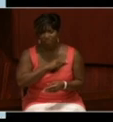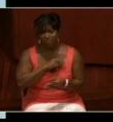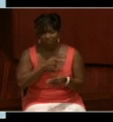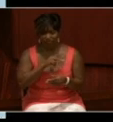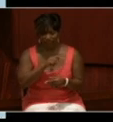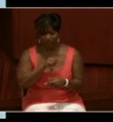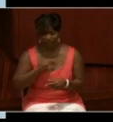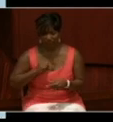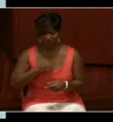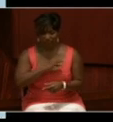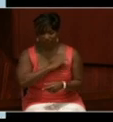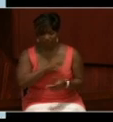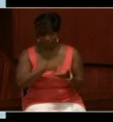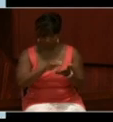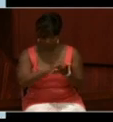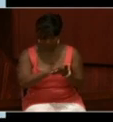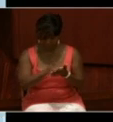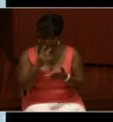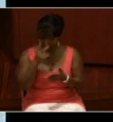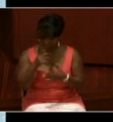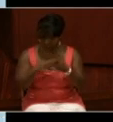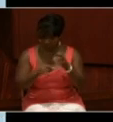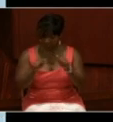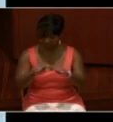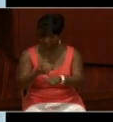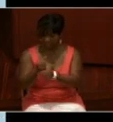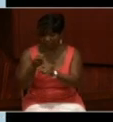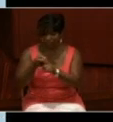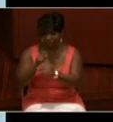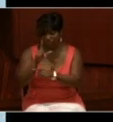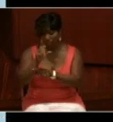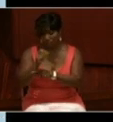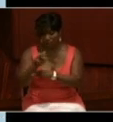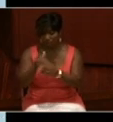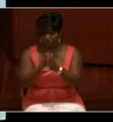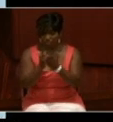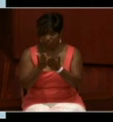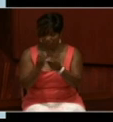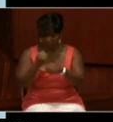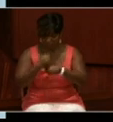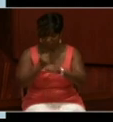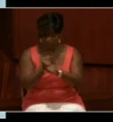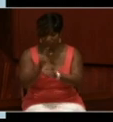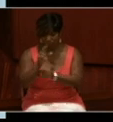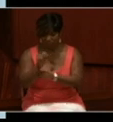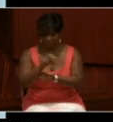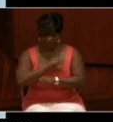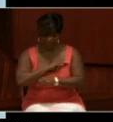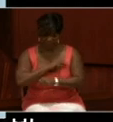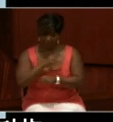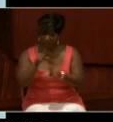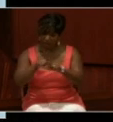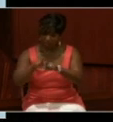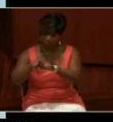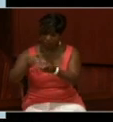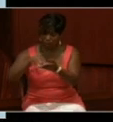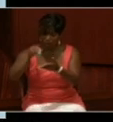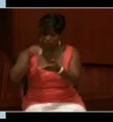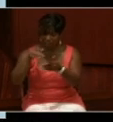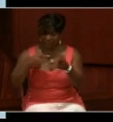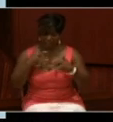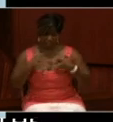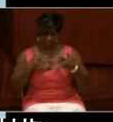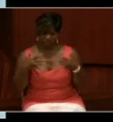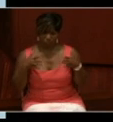nuggets you can glean from the log books created by the U.S. Navy, and learn about the exciting ways the National